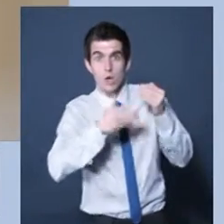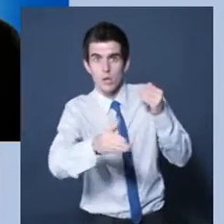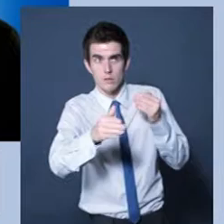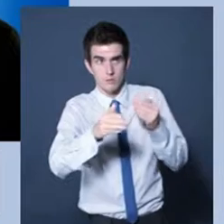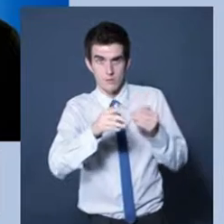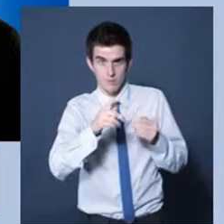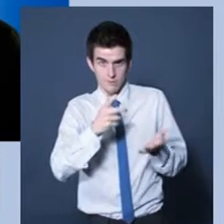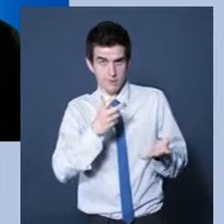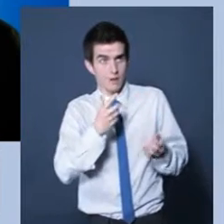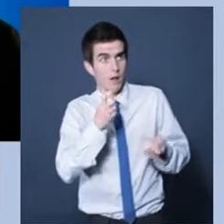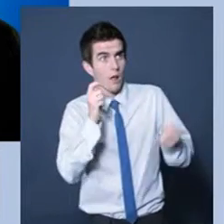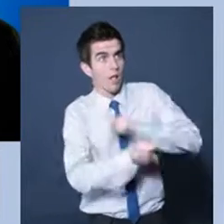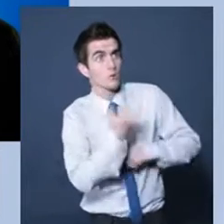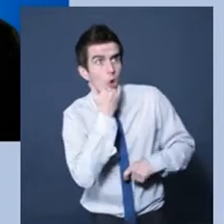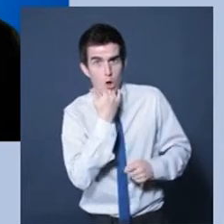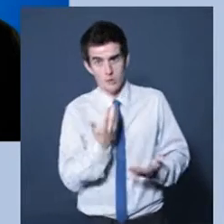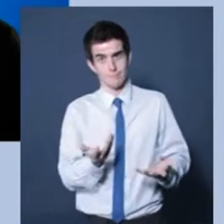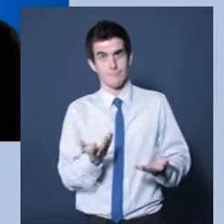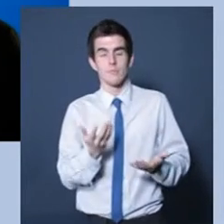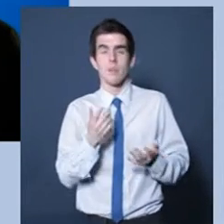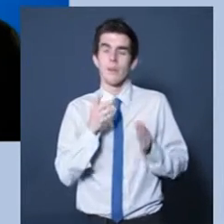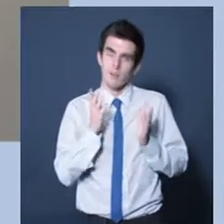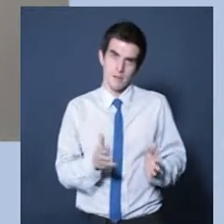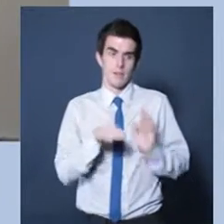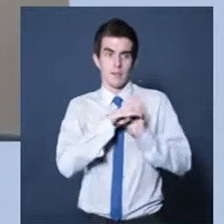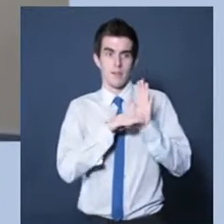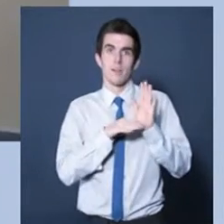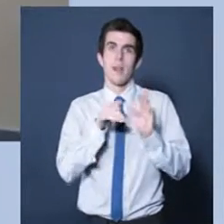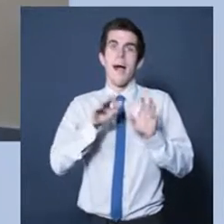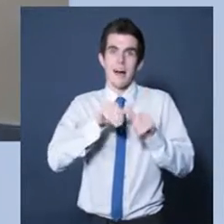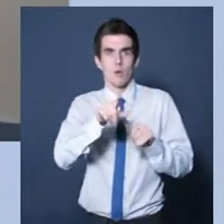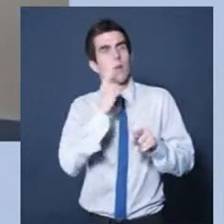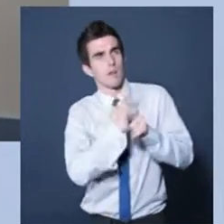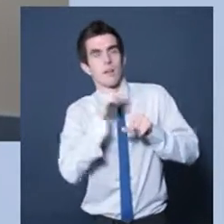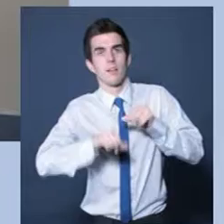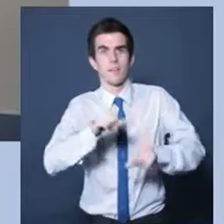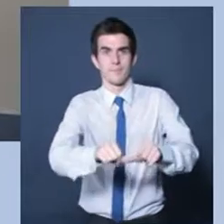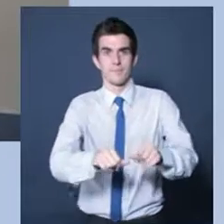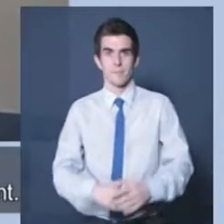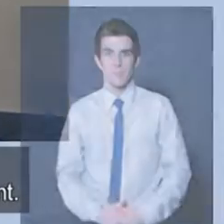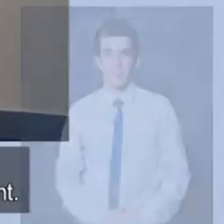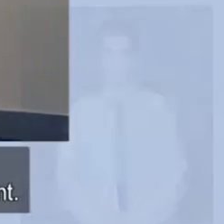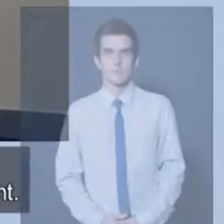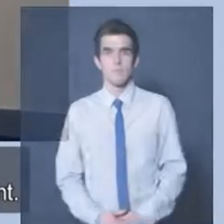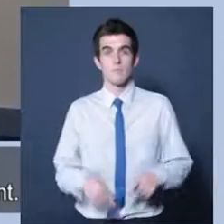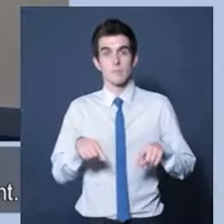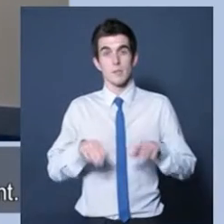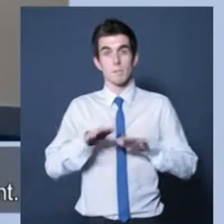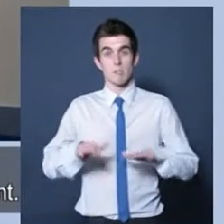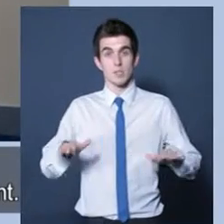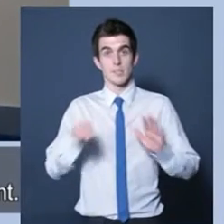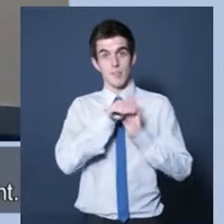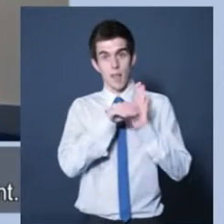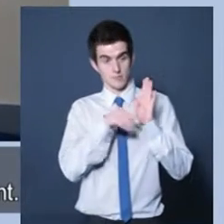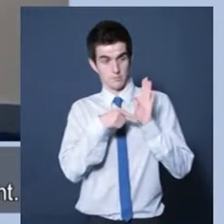be there for a hundred years. Why would you afford to get it wrong? Of course, standards are how you get it right. The British standard, BS